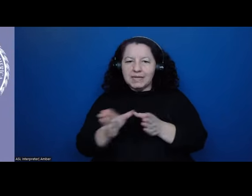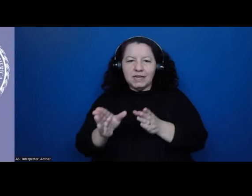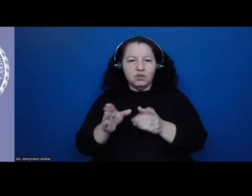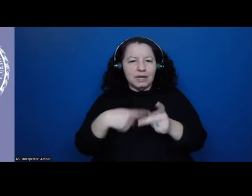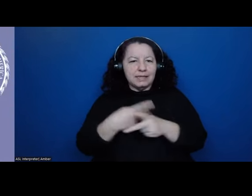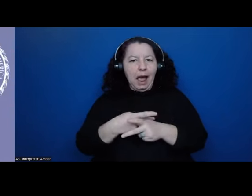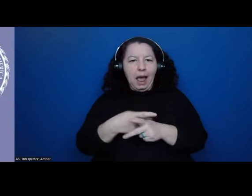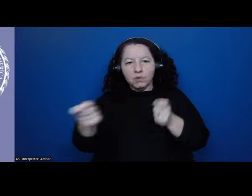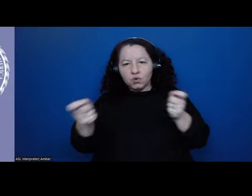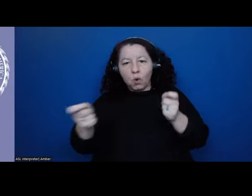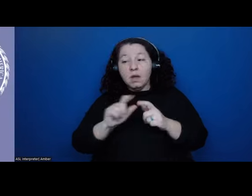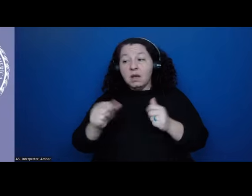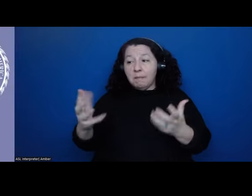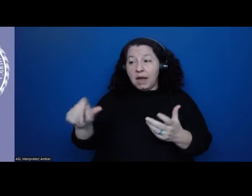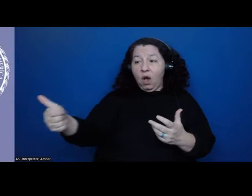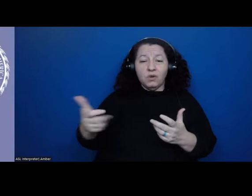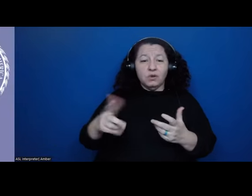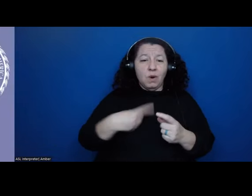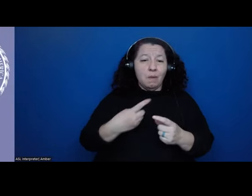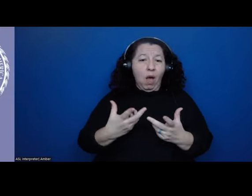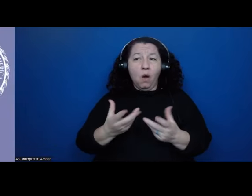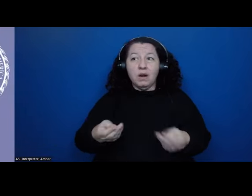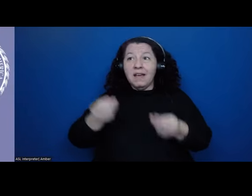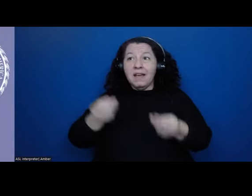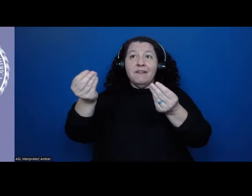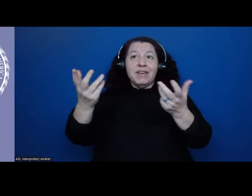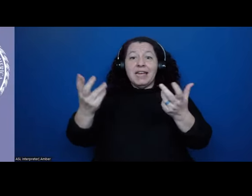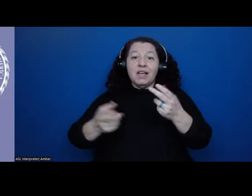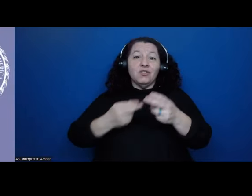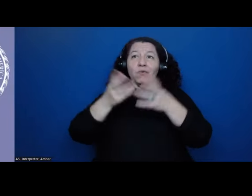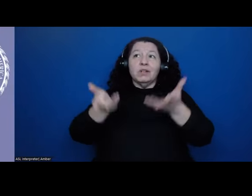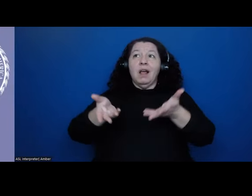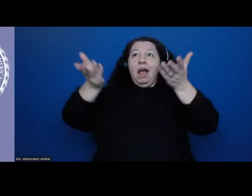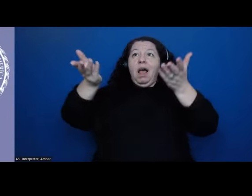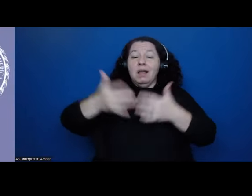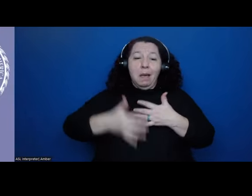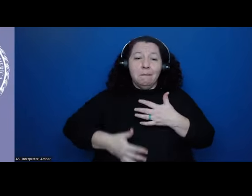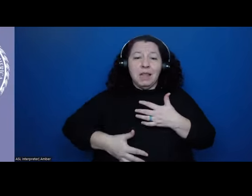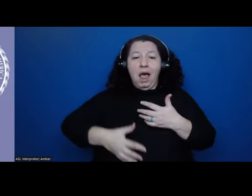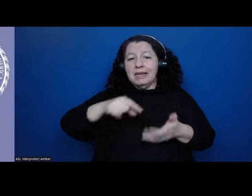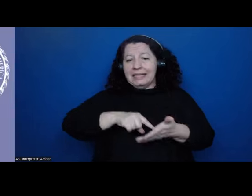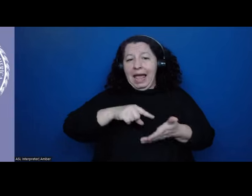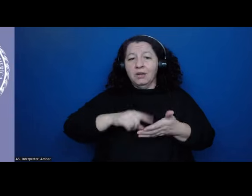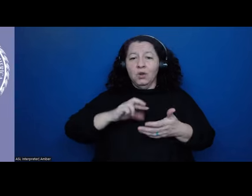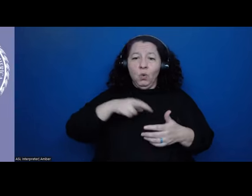about feeding the cosmos and playing, paying a blood debt to the religious system and the deities. Um,